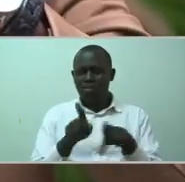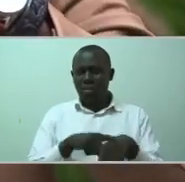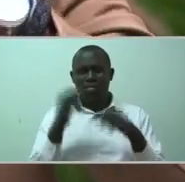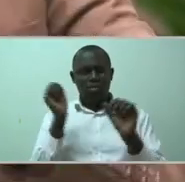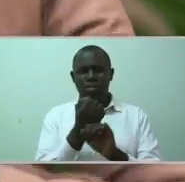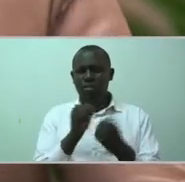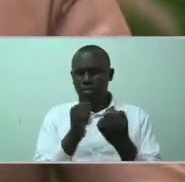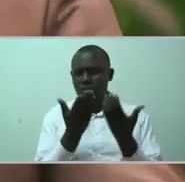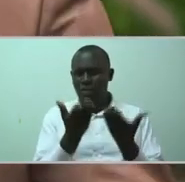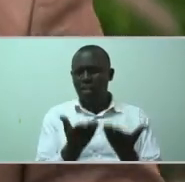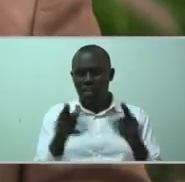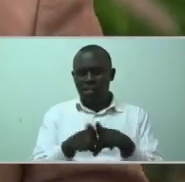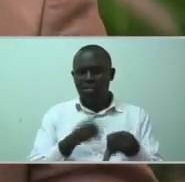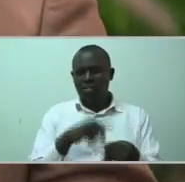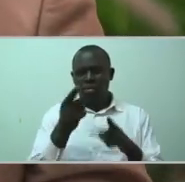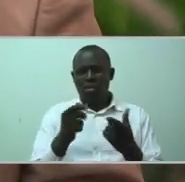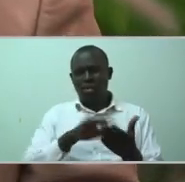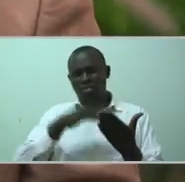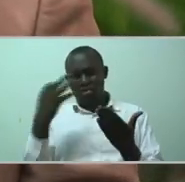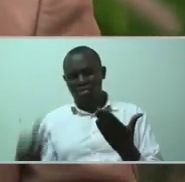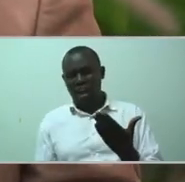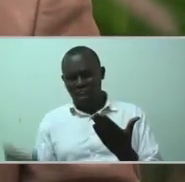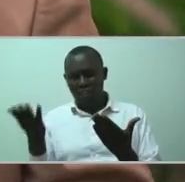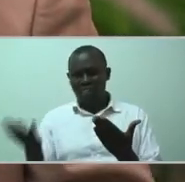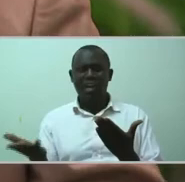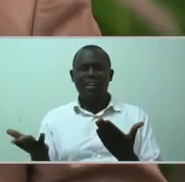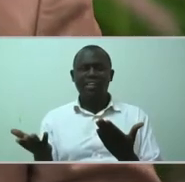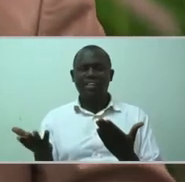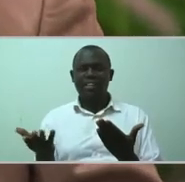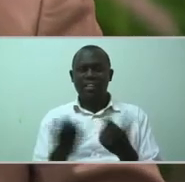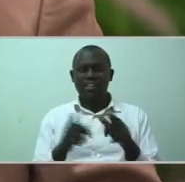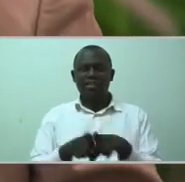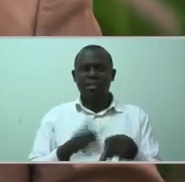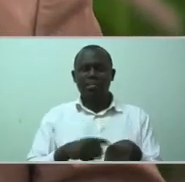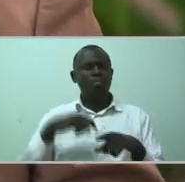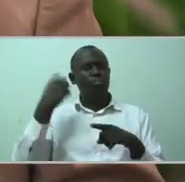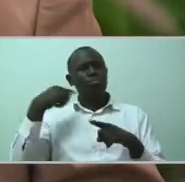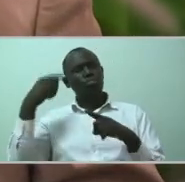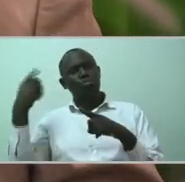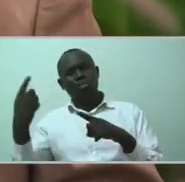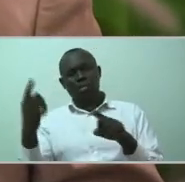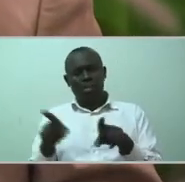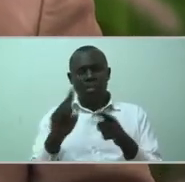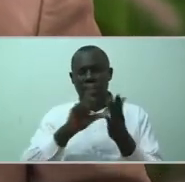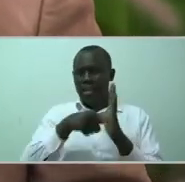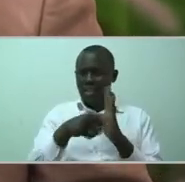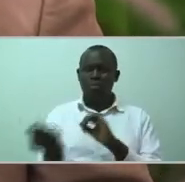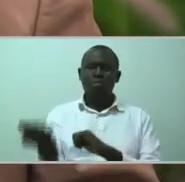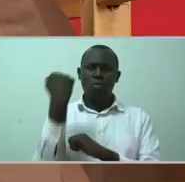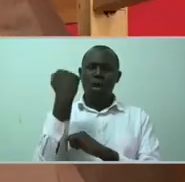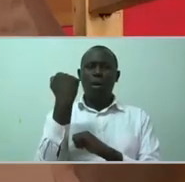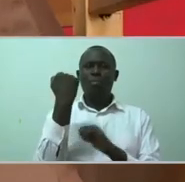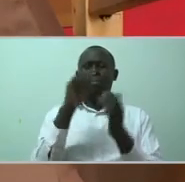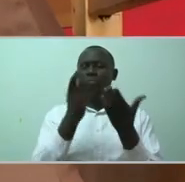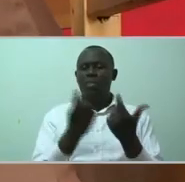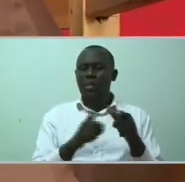and I fell to the ground and I passed out. And I woke up moments later.